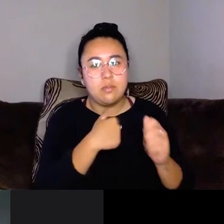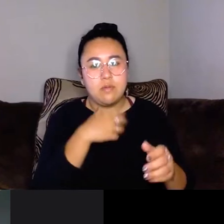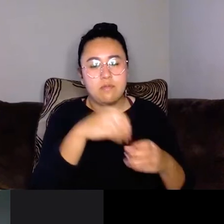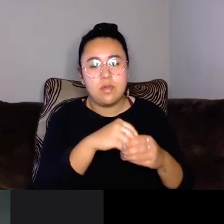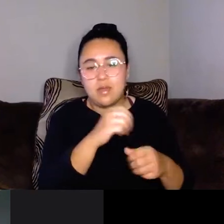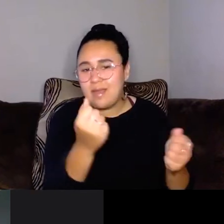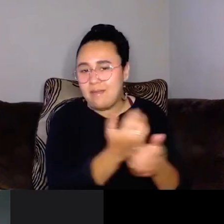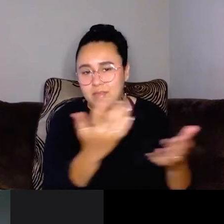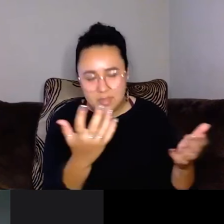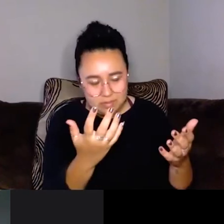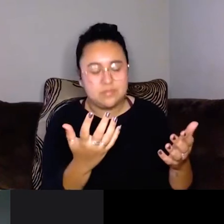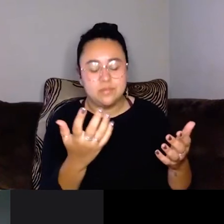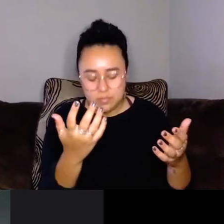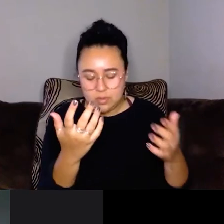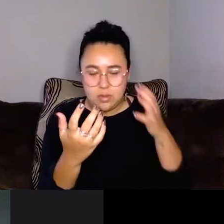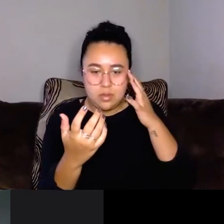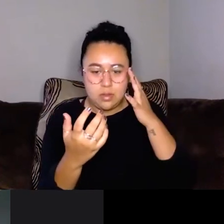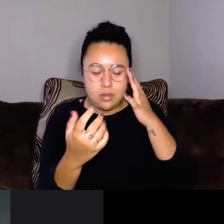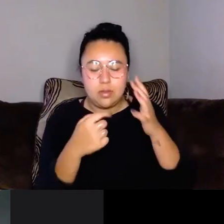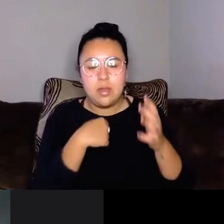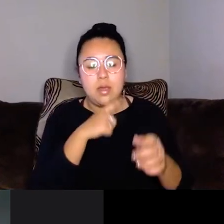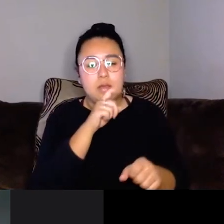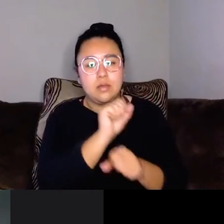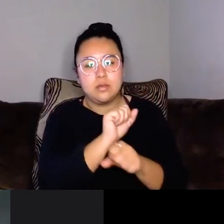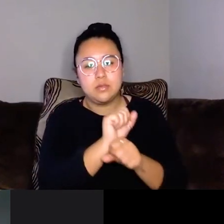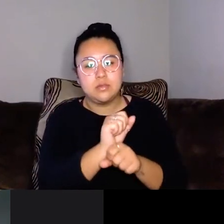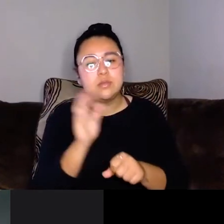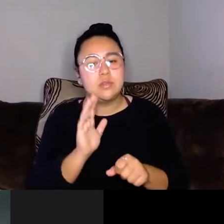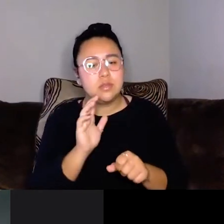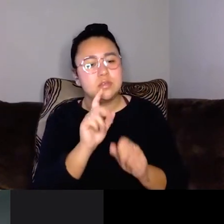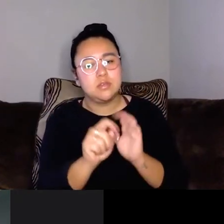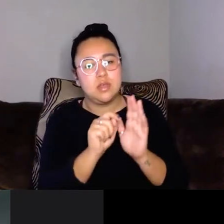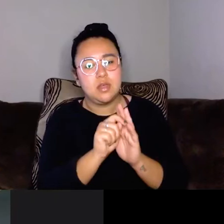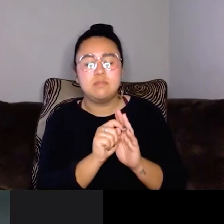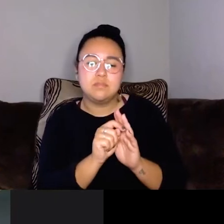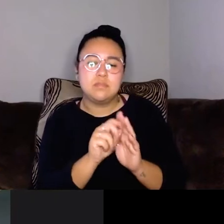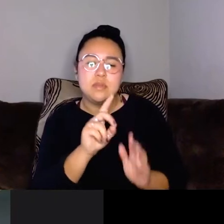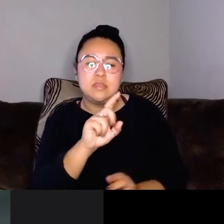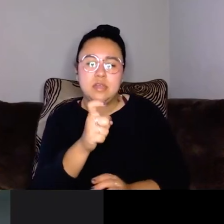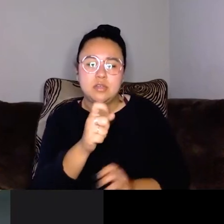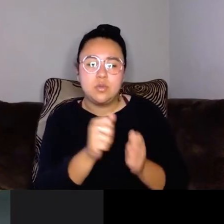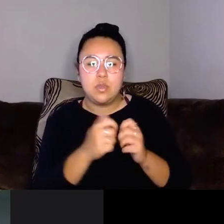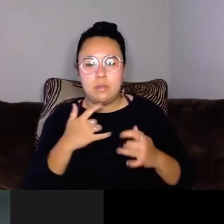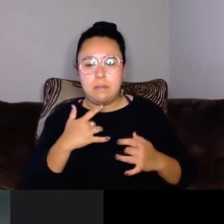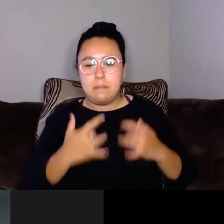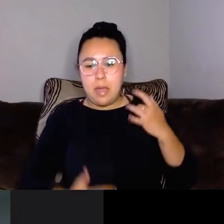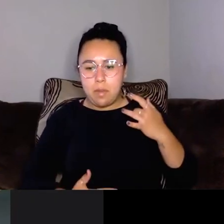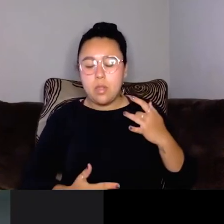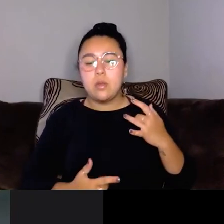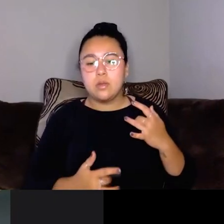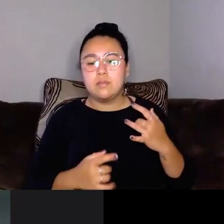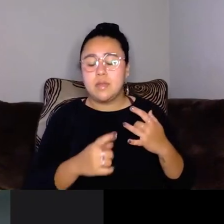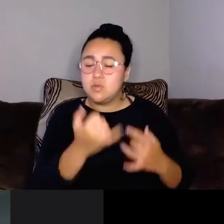Um, I actually, uh, at the time I was diagnosed with bipolar disorder, which later it ended up that it was